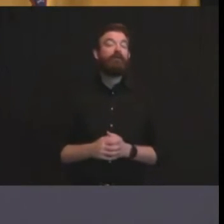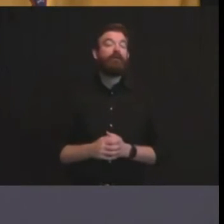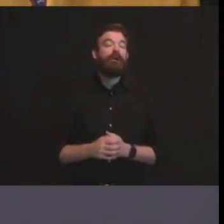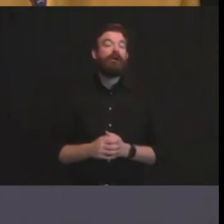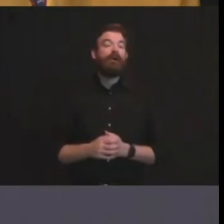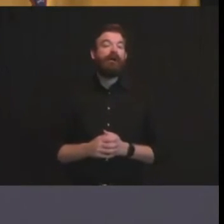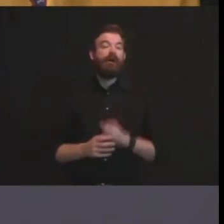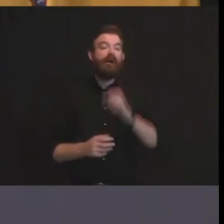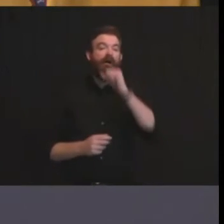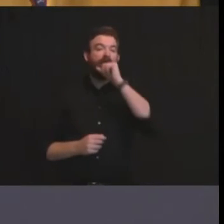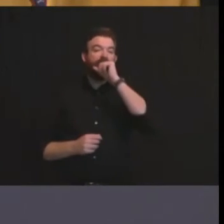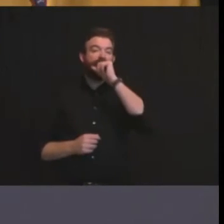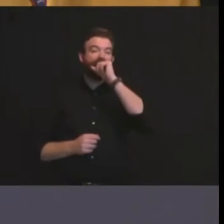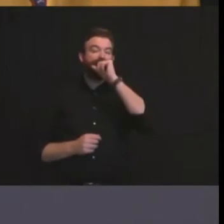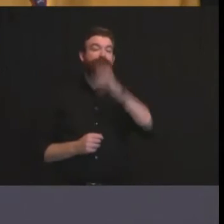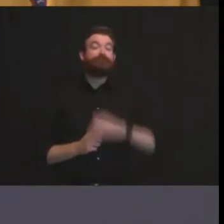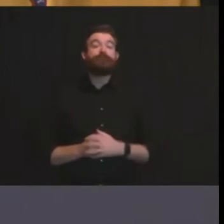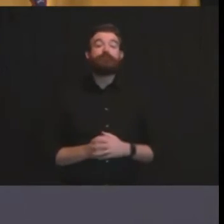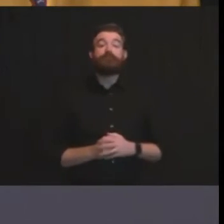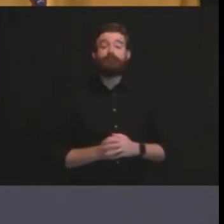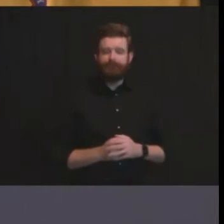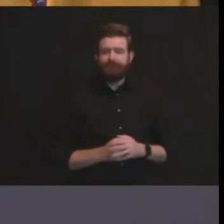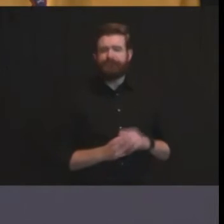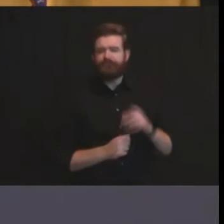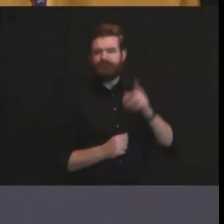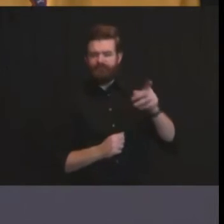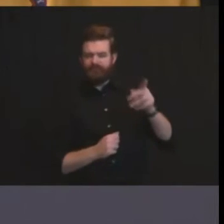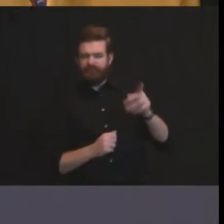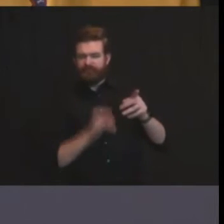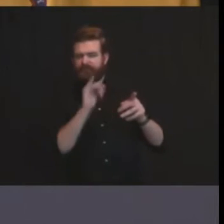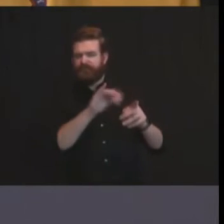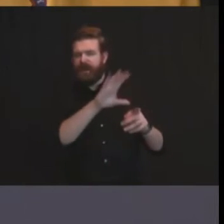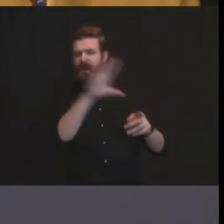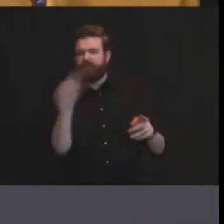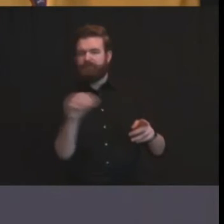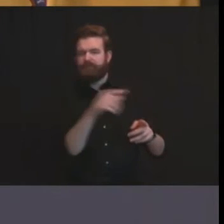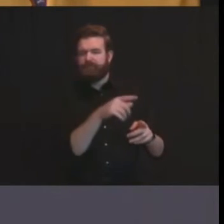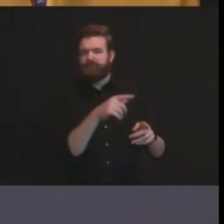west coast from multiple locations in each of those respective